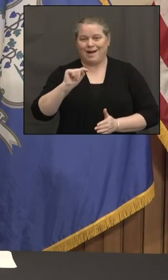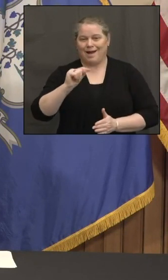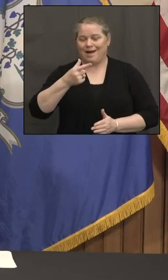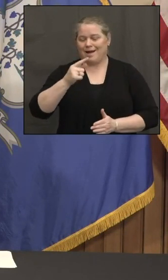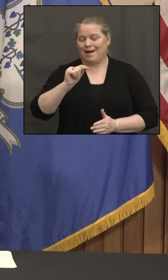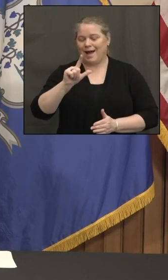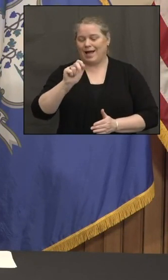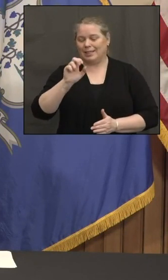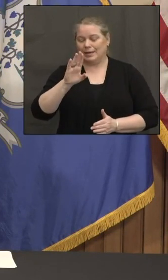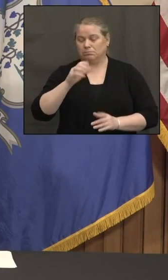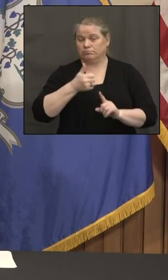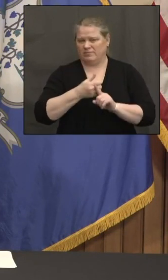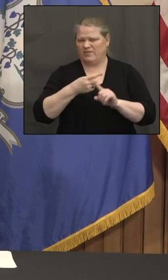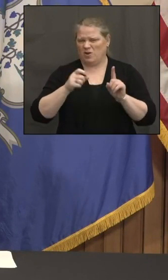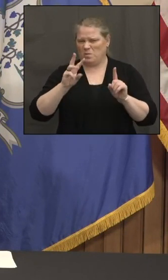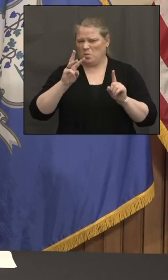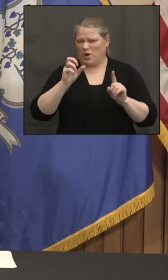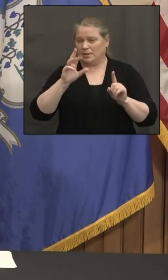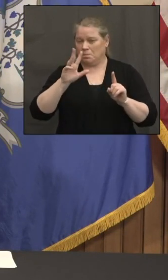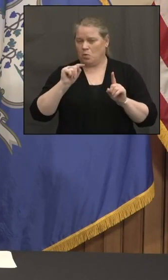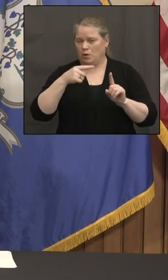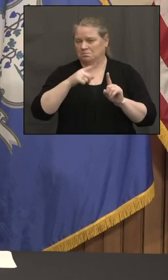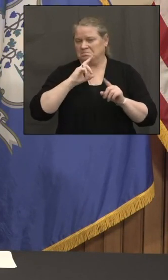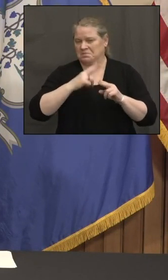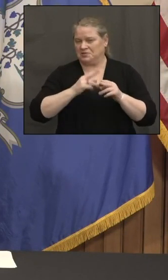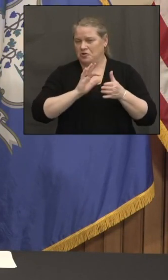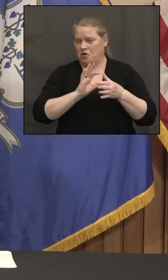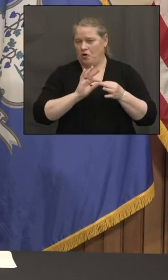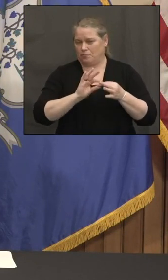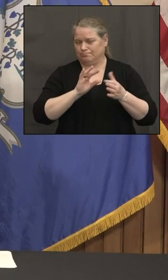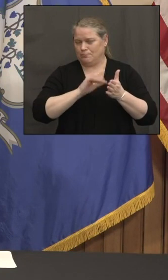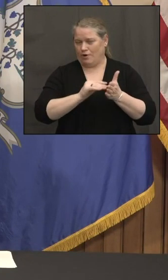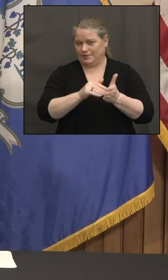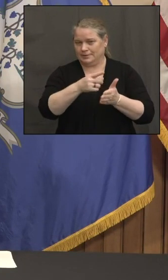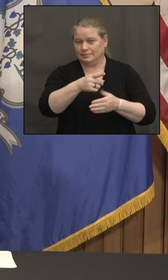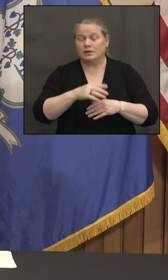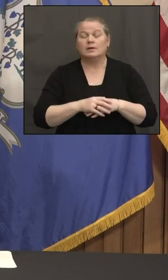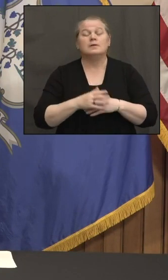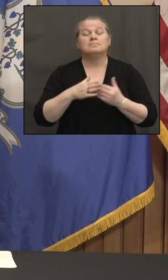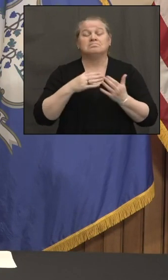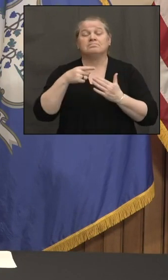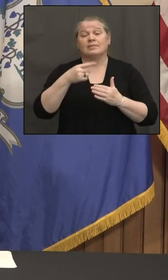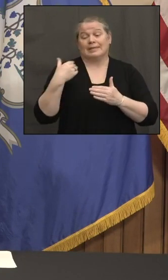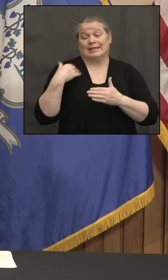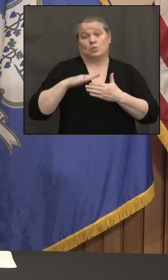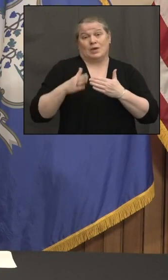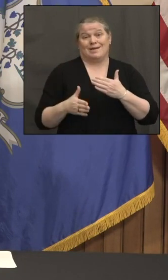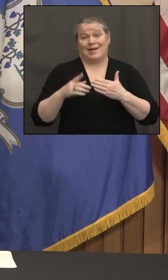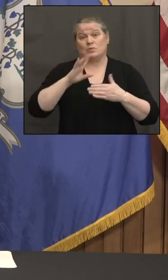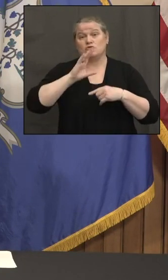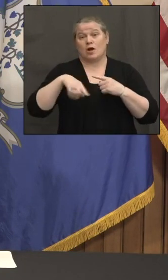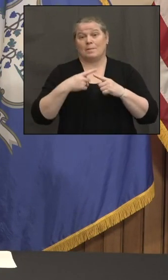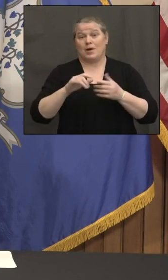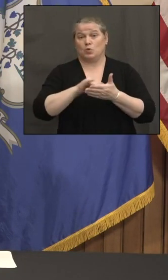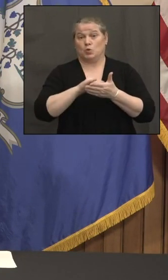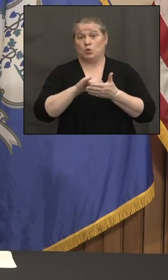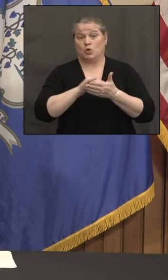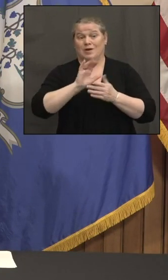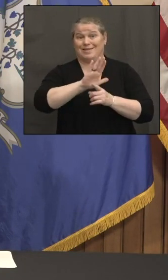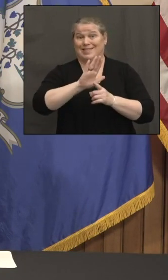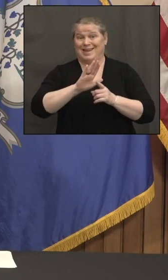was talking this weekend about the intensity of the New York variant in New York, Brooklyn,